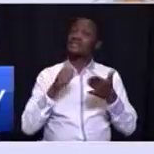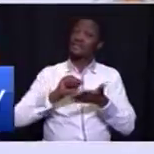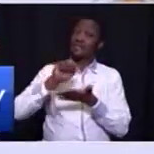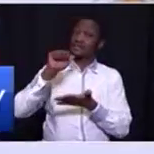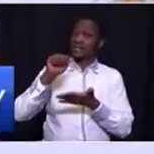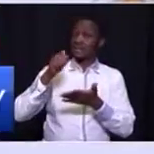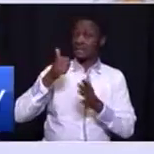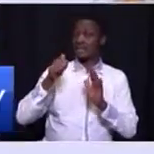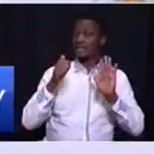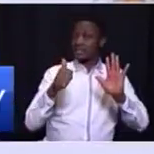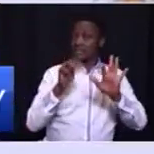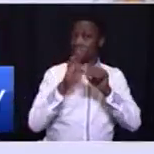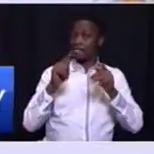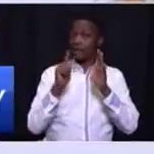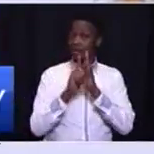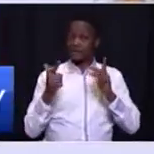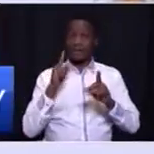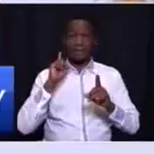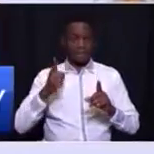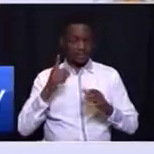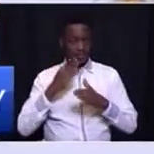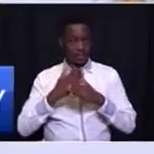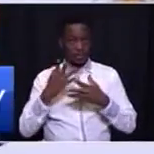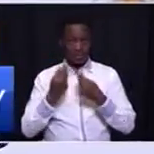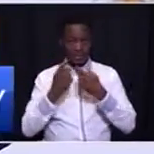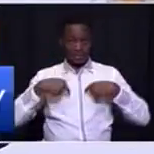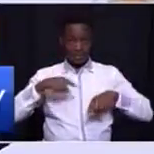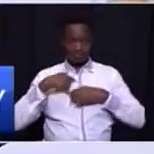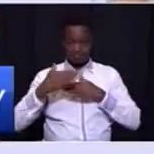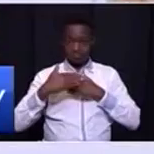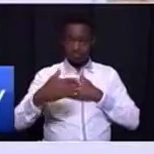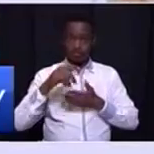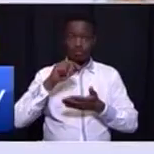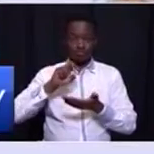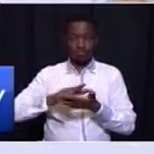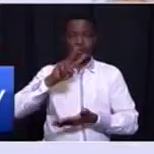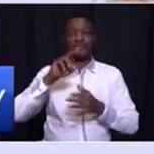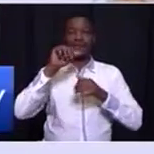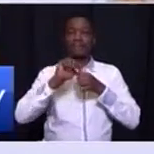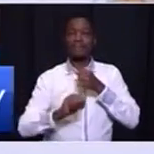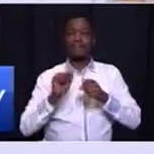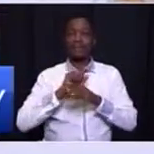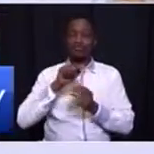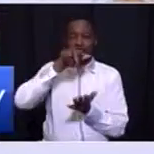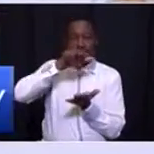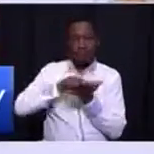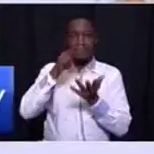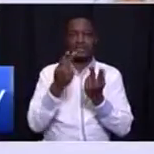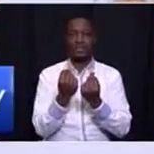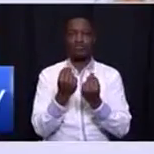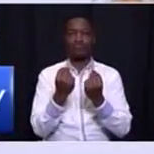must work with us immediately over the next 12 months to pass a new law,